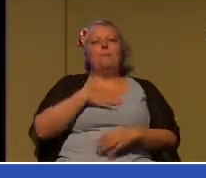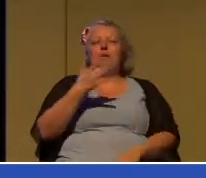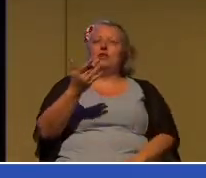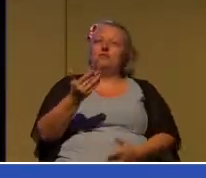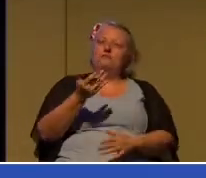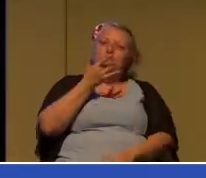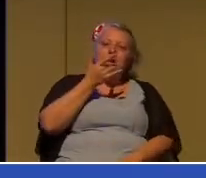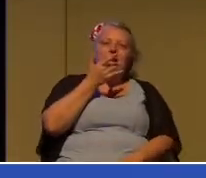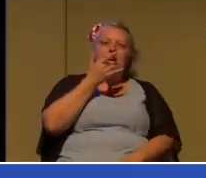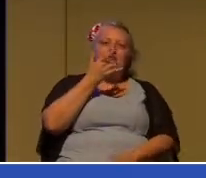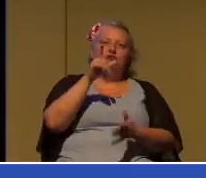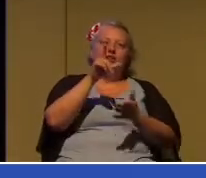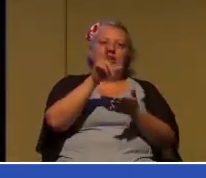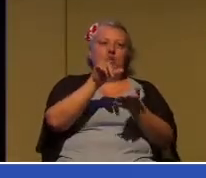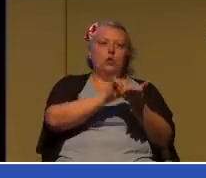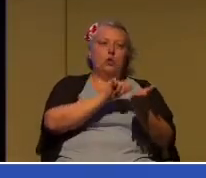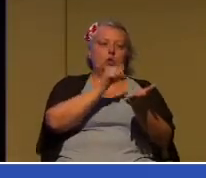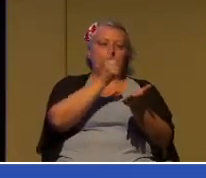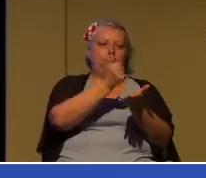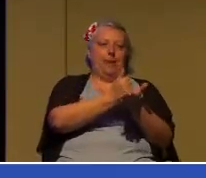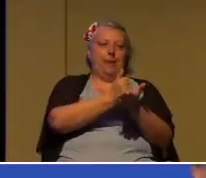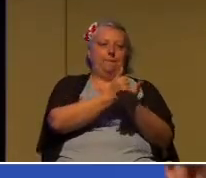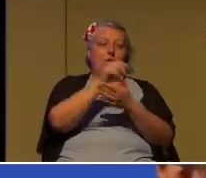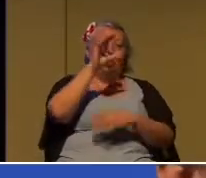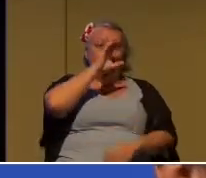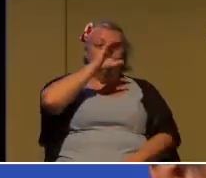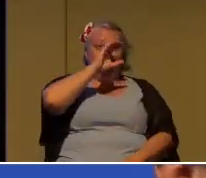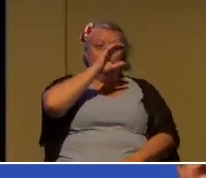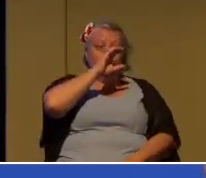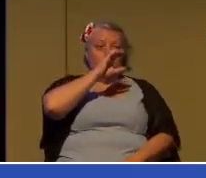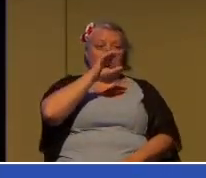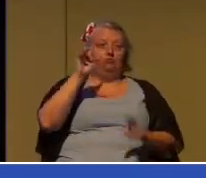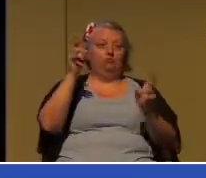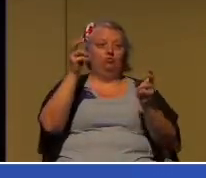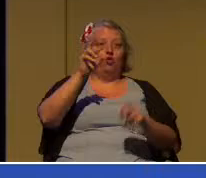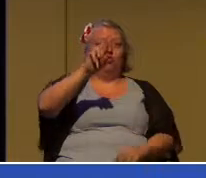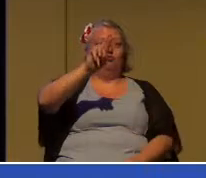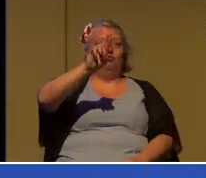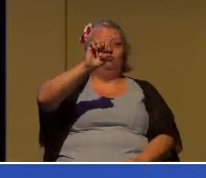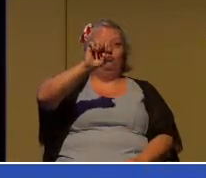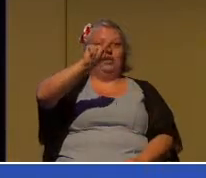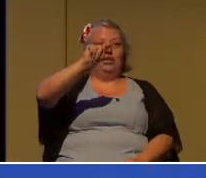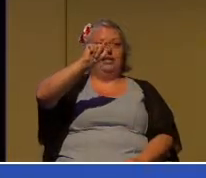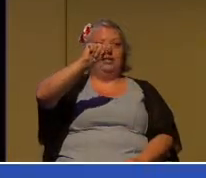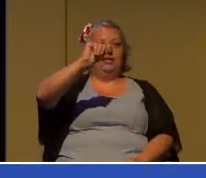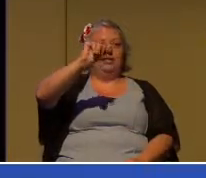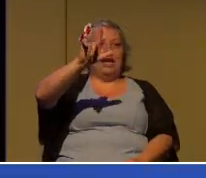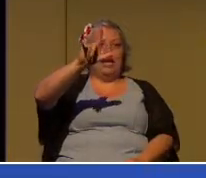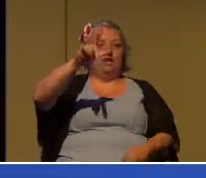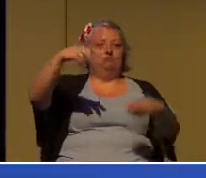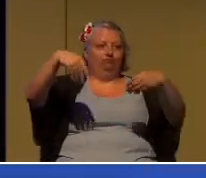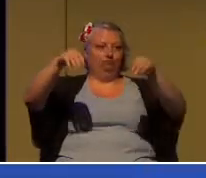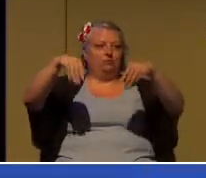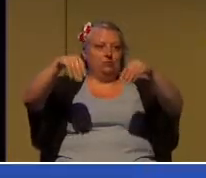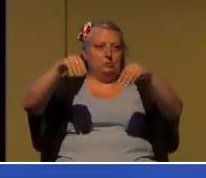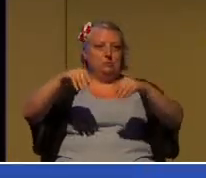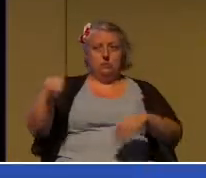in the newspaper these days is a cartoon called Retail. Any of you familiar with it?